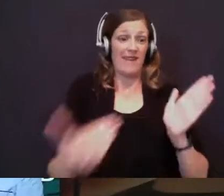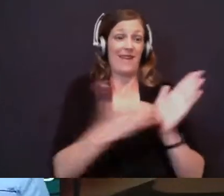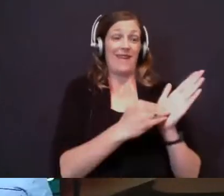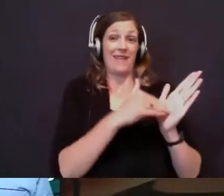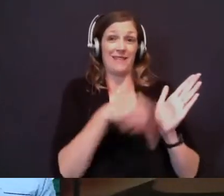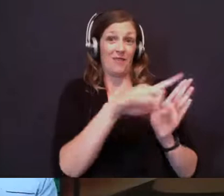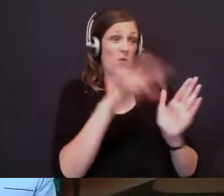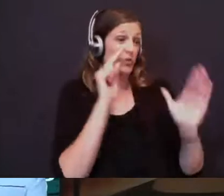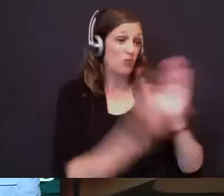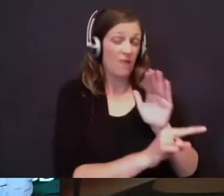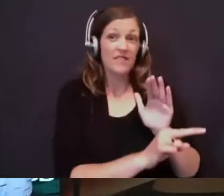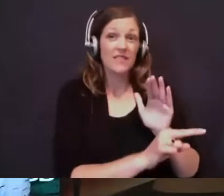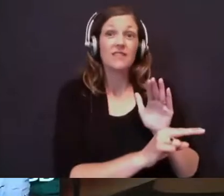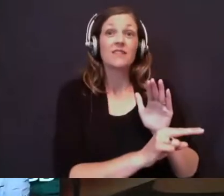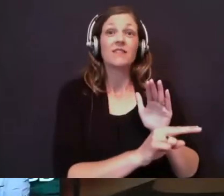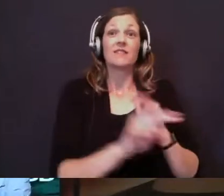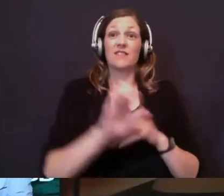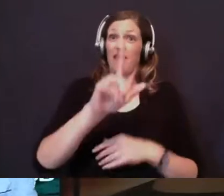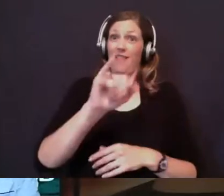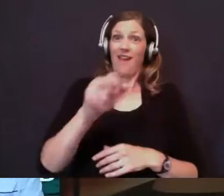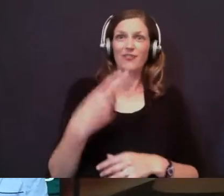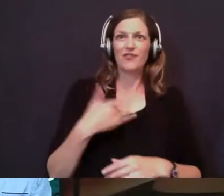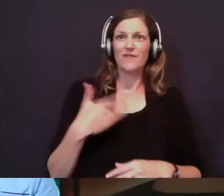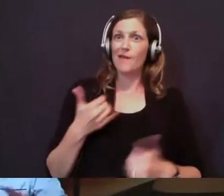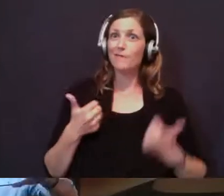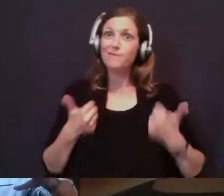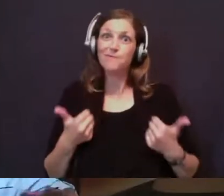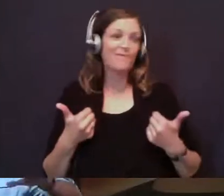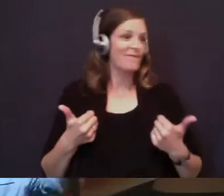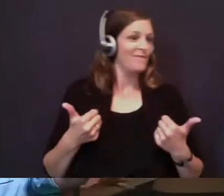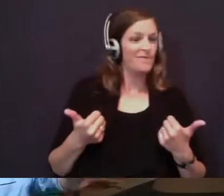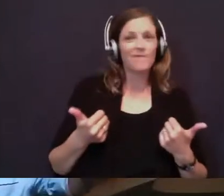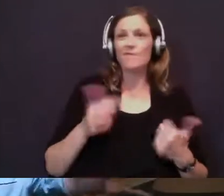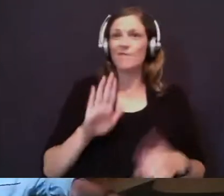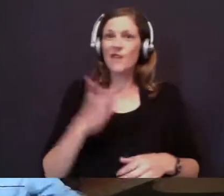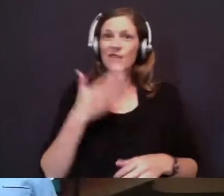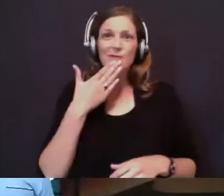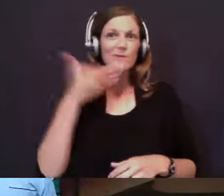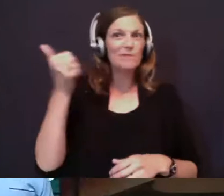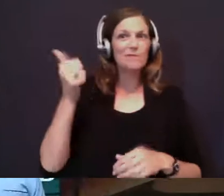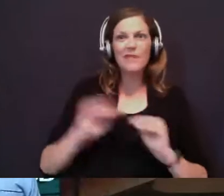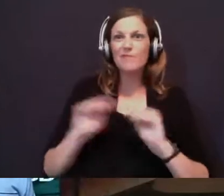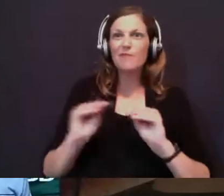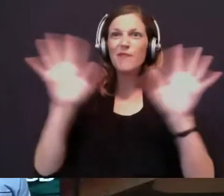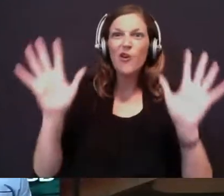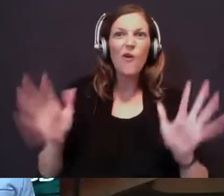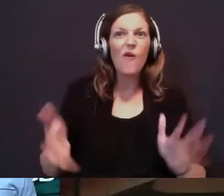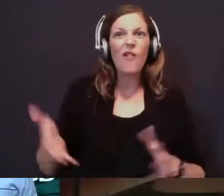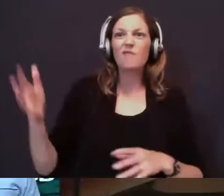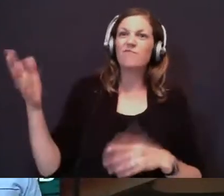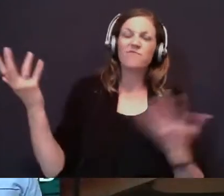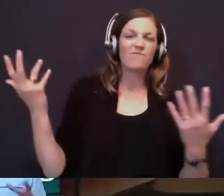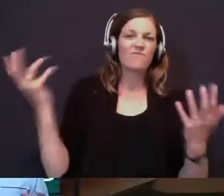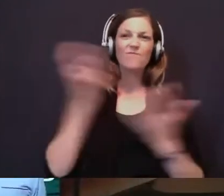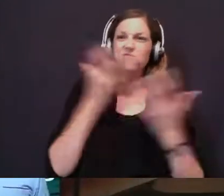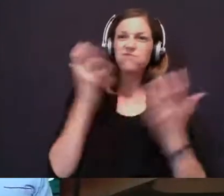Baal, and Elijah's riding high, right? He just performed in his life, in his ministry of miracles, he just performed the greatest miracle so